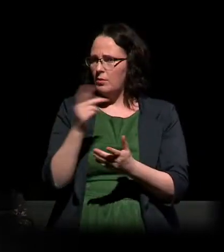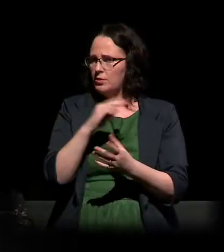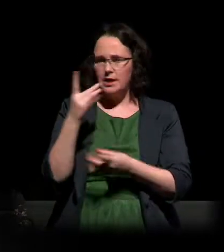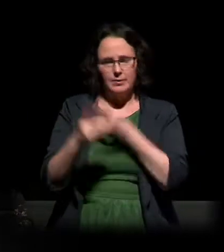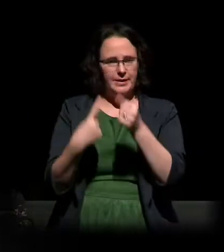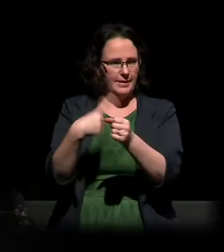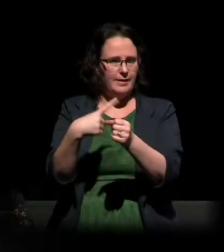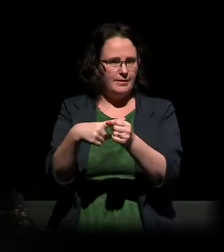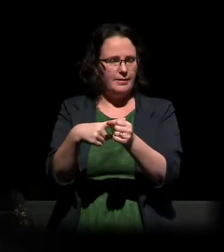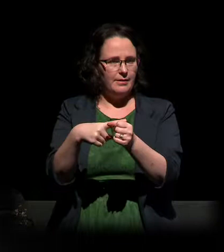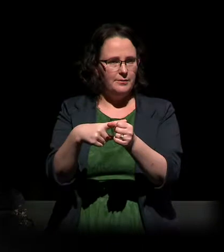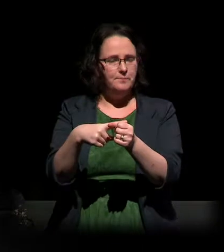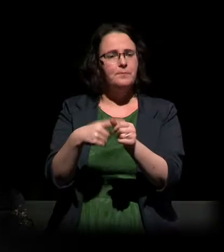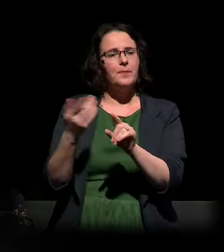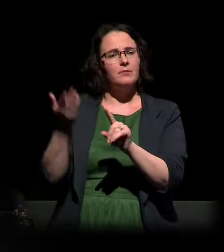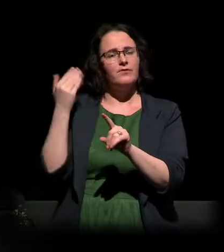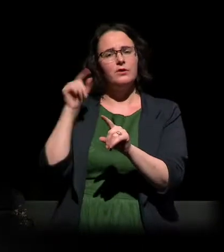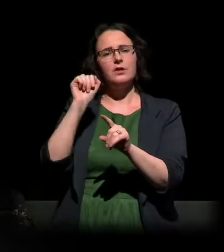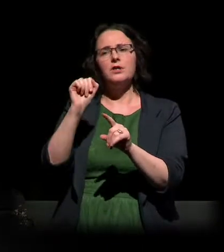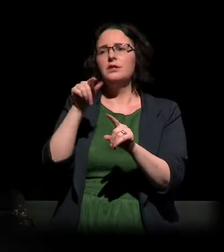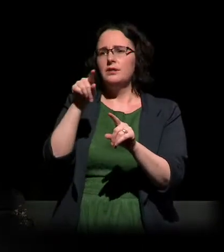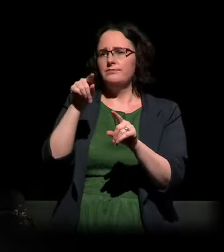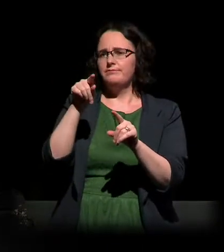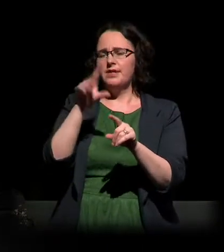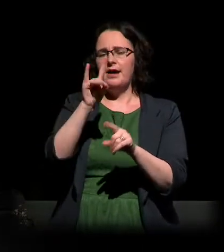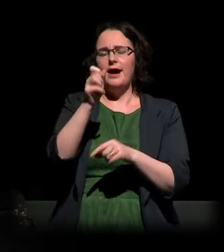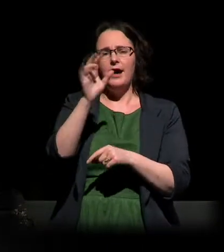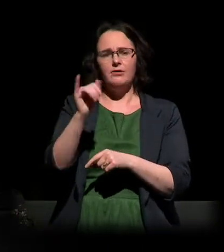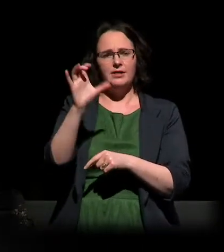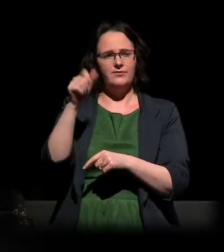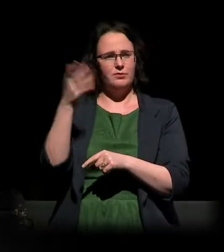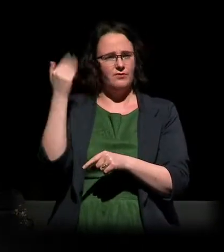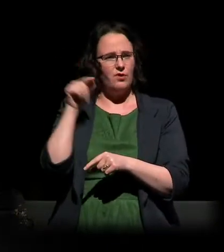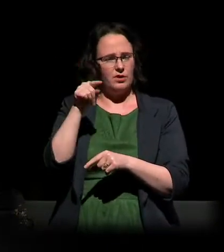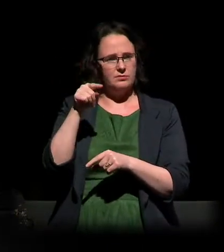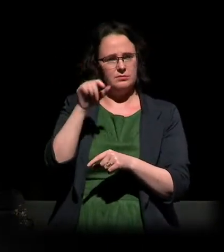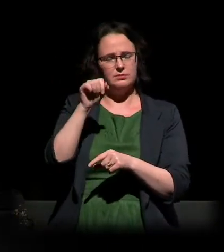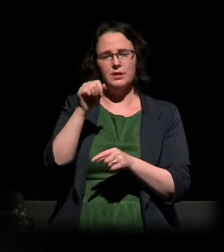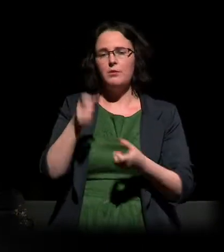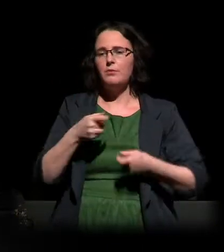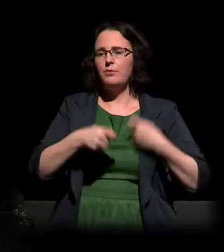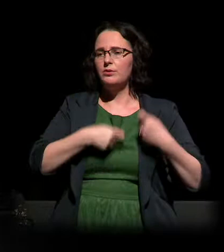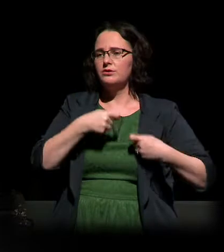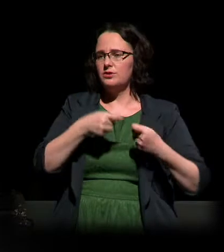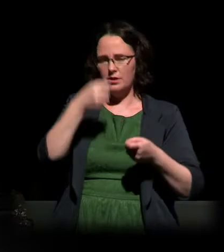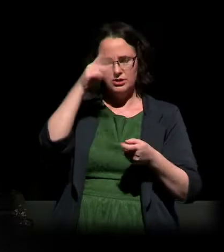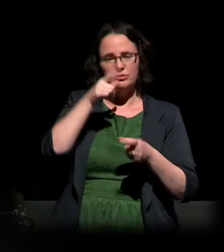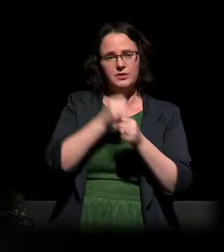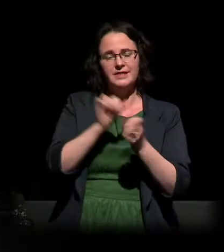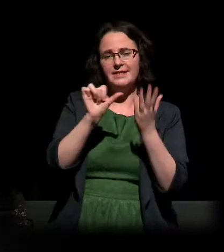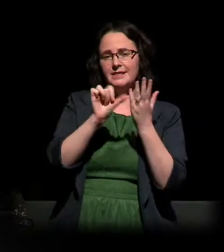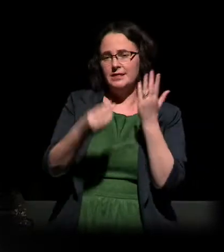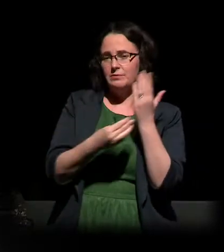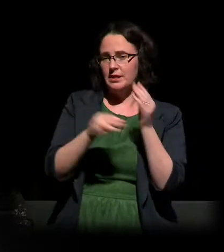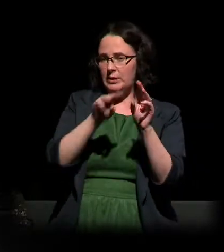The former Ireland Professor of Poetry, Harry Clifton, has written movingly about the six million people who were about to be